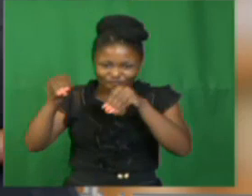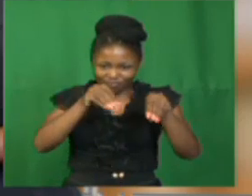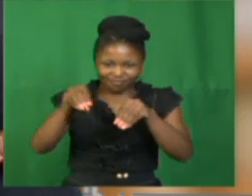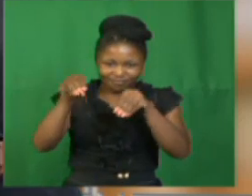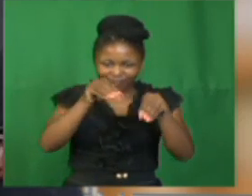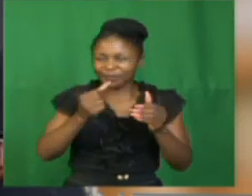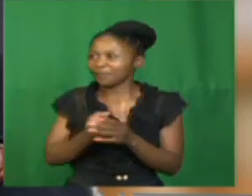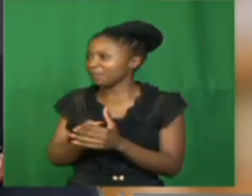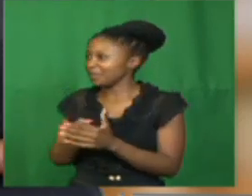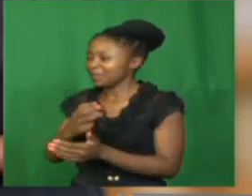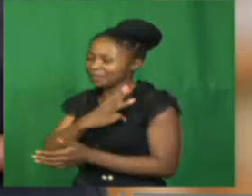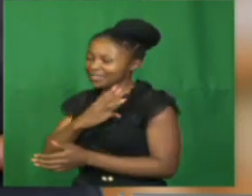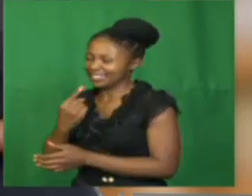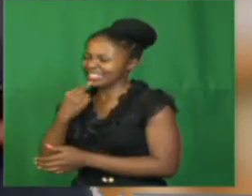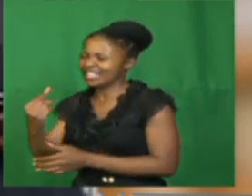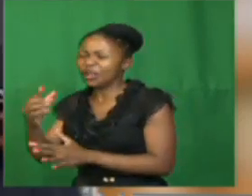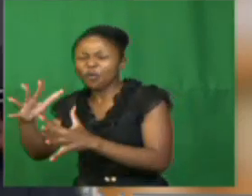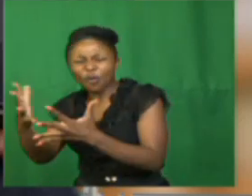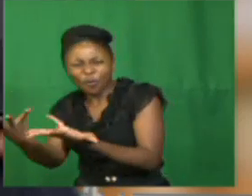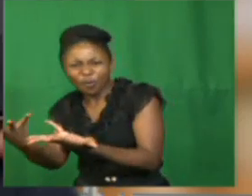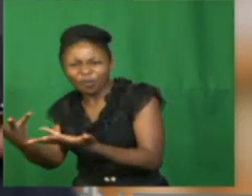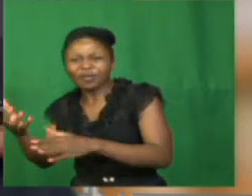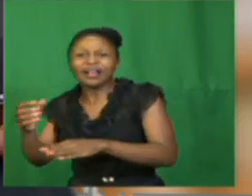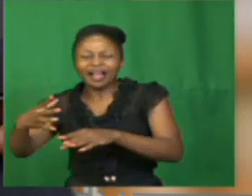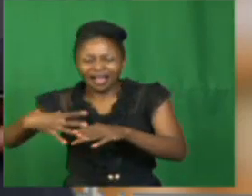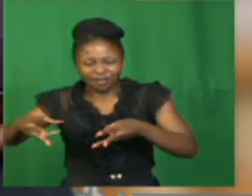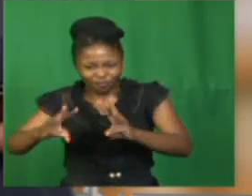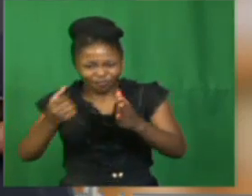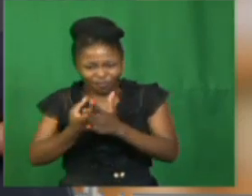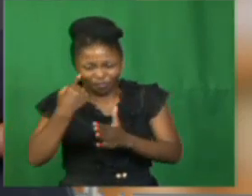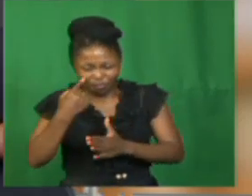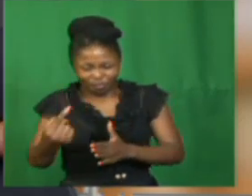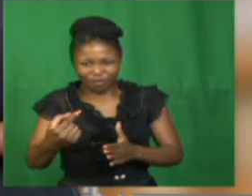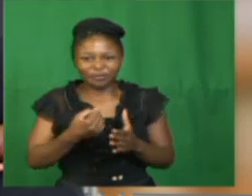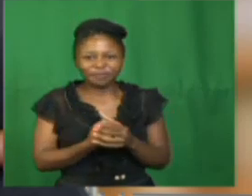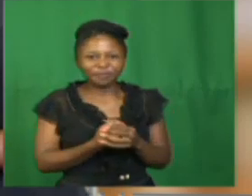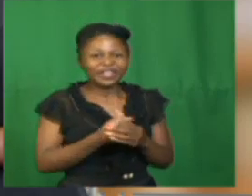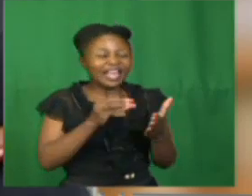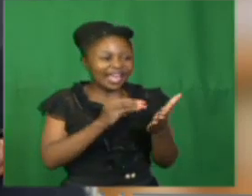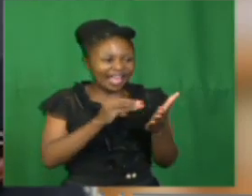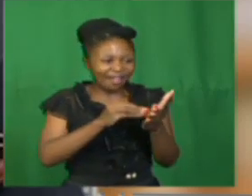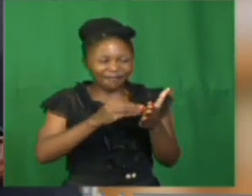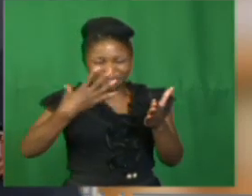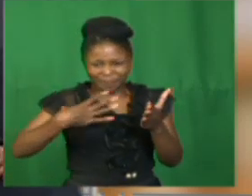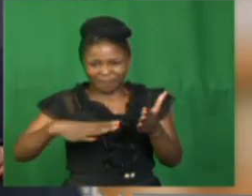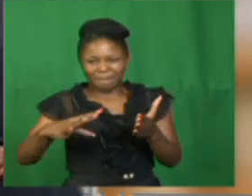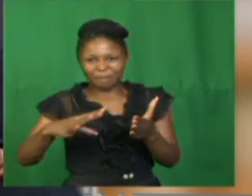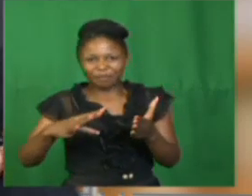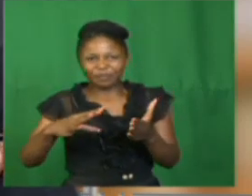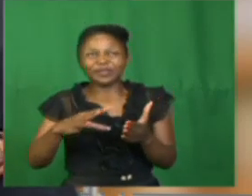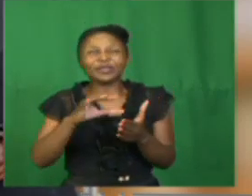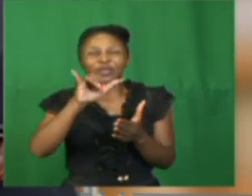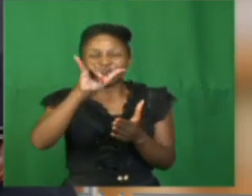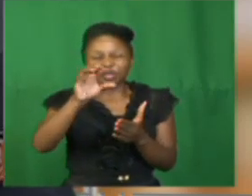viewers about our social media platforms, Lerato. Well, our social media platforms are as follows. We have YouTube,